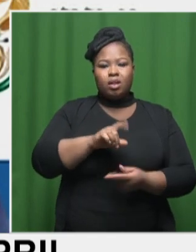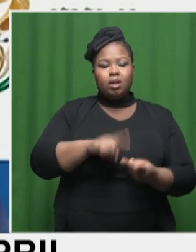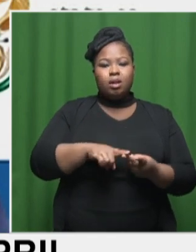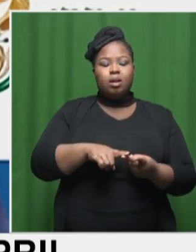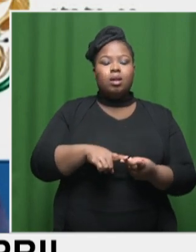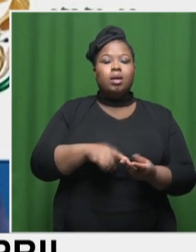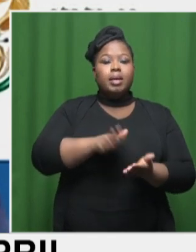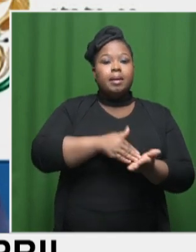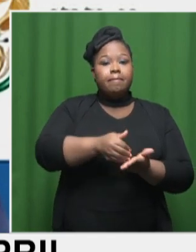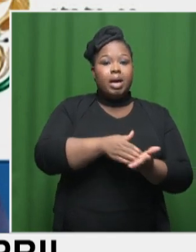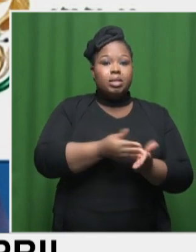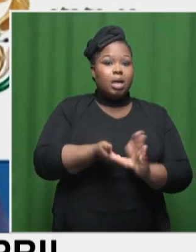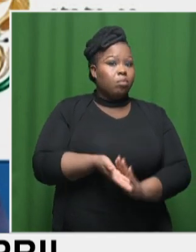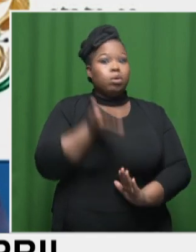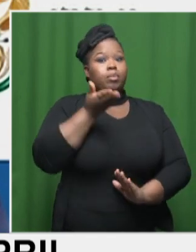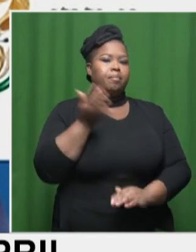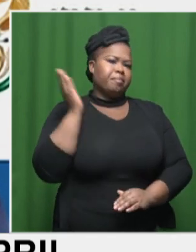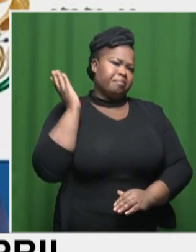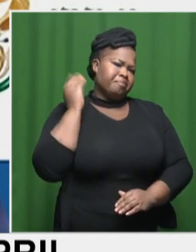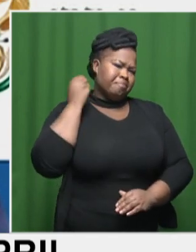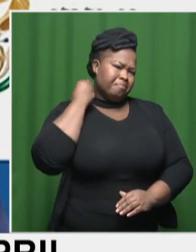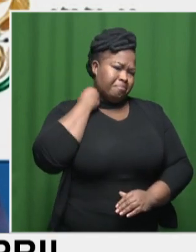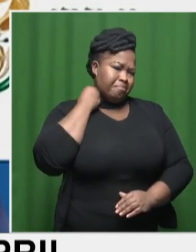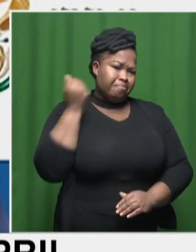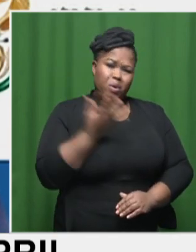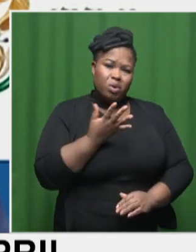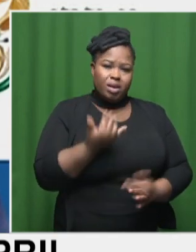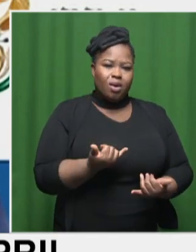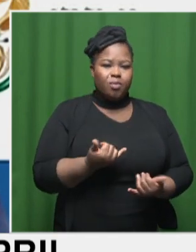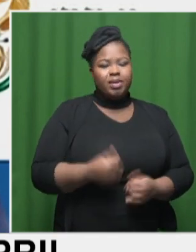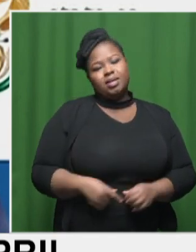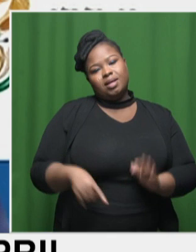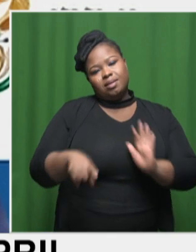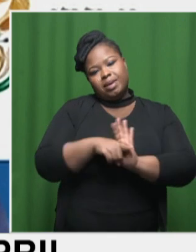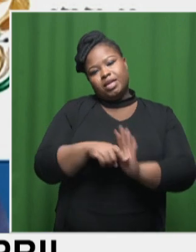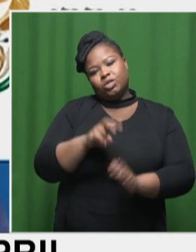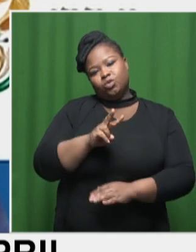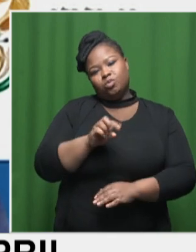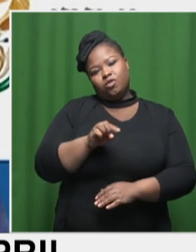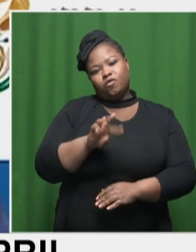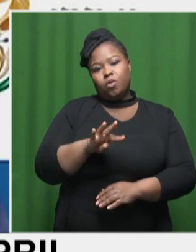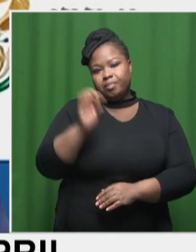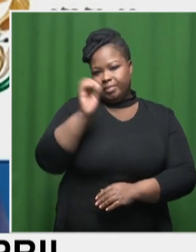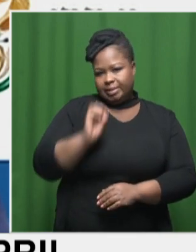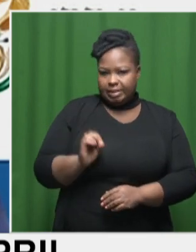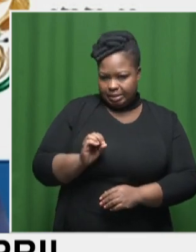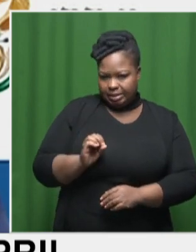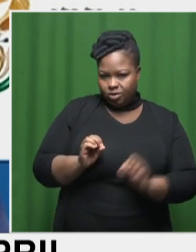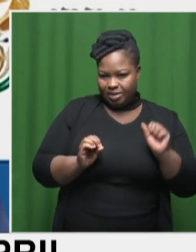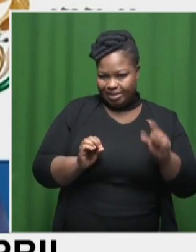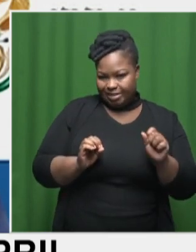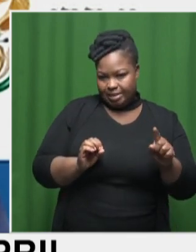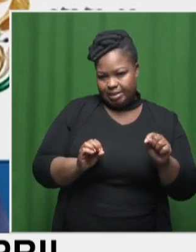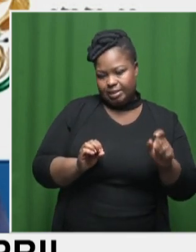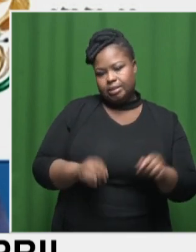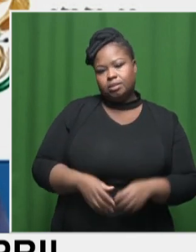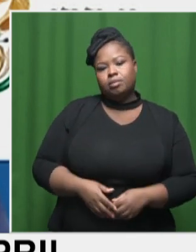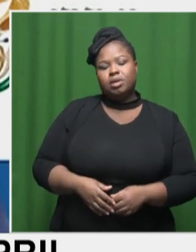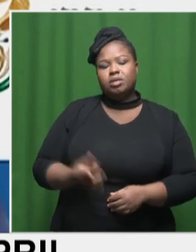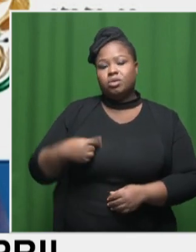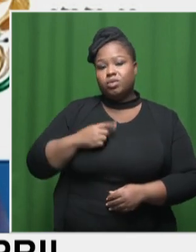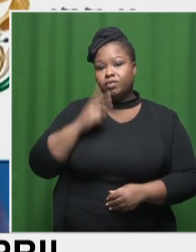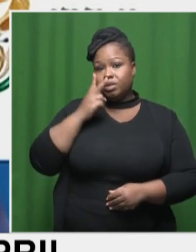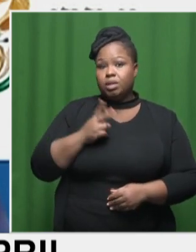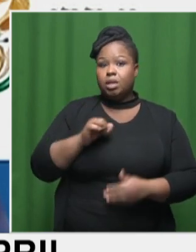margarine. And we have actually now we're at negative 2.4 percent on that category. And we did